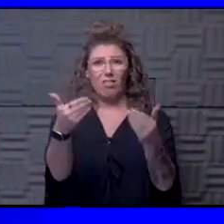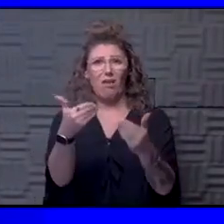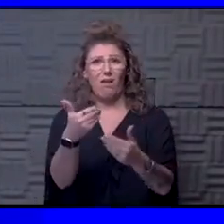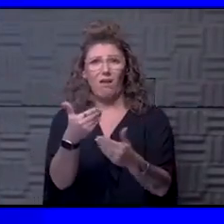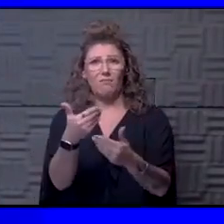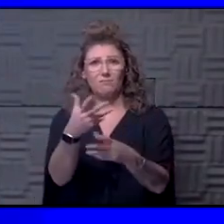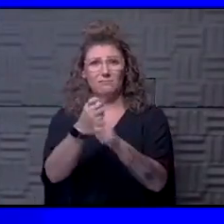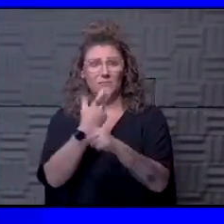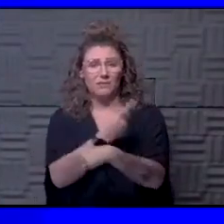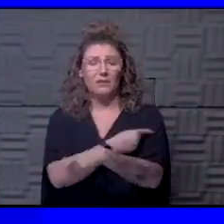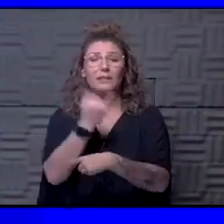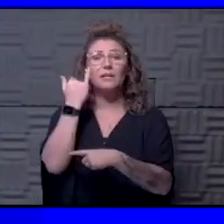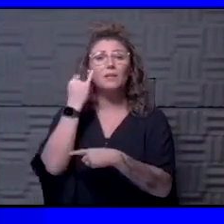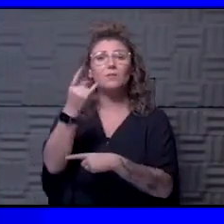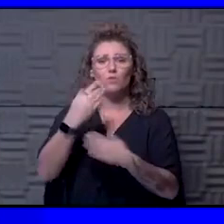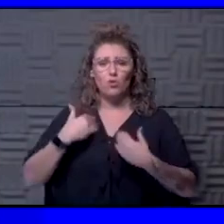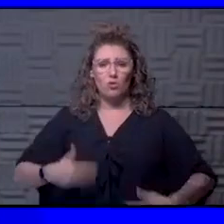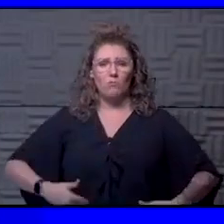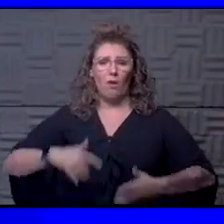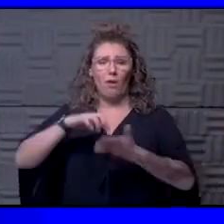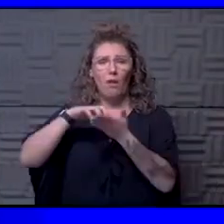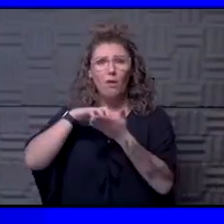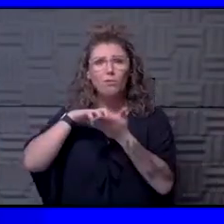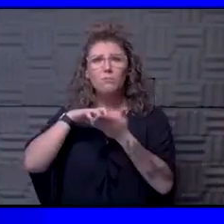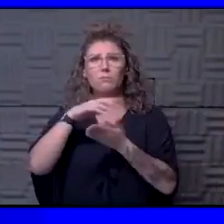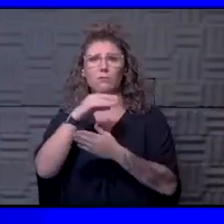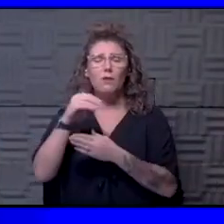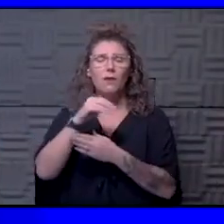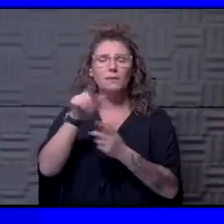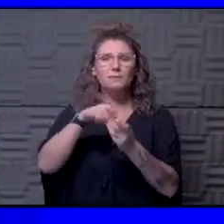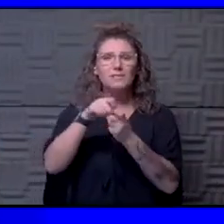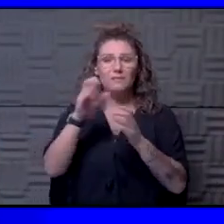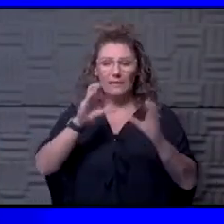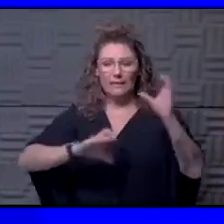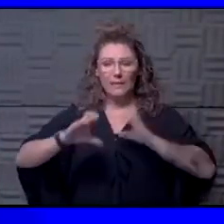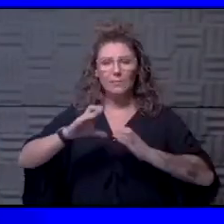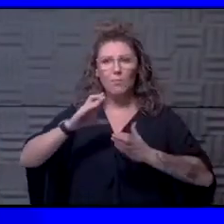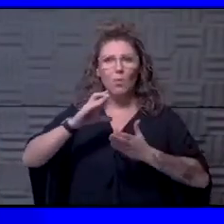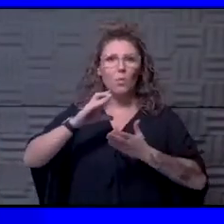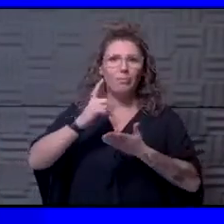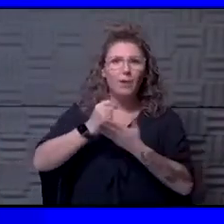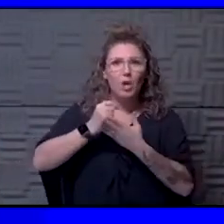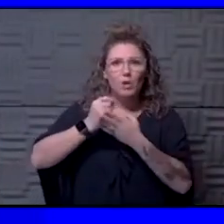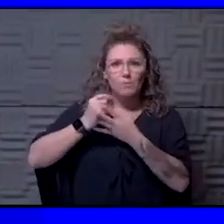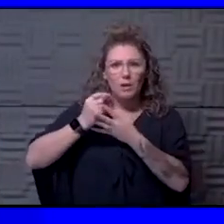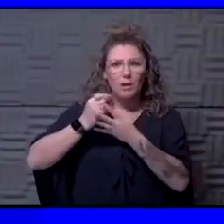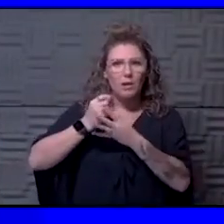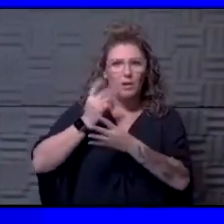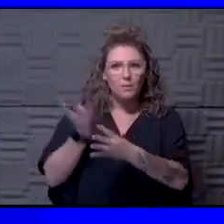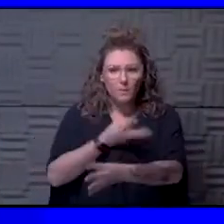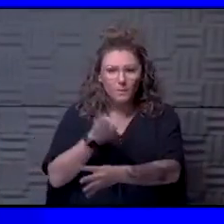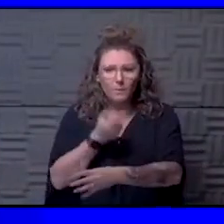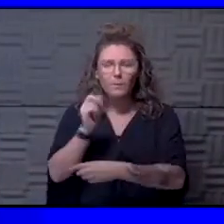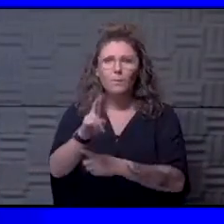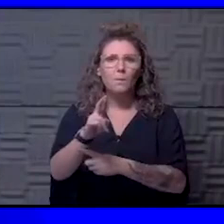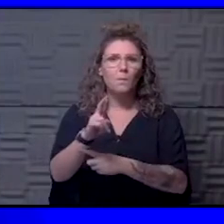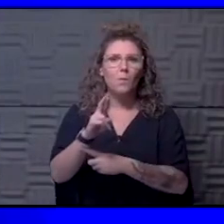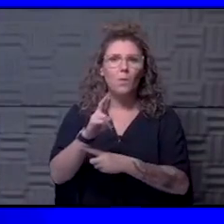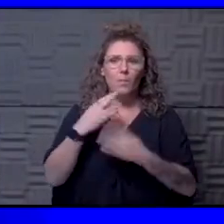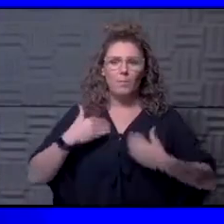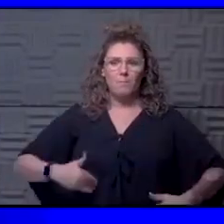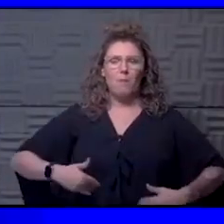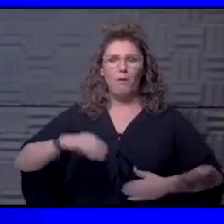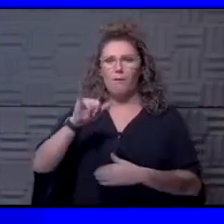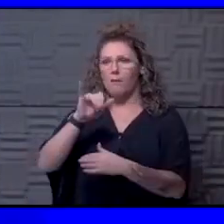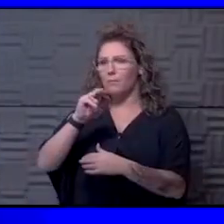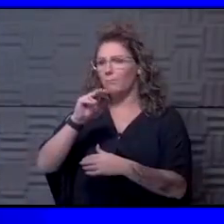thing is if you are immune compromised, if you're on certain regimens of chemotherapy, um, if you don't have immune function, the biggest